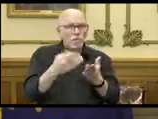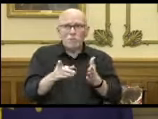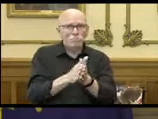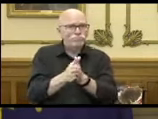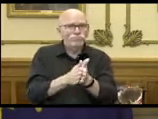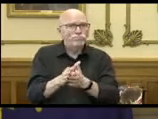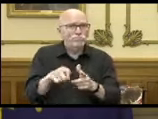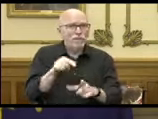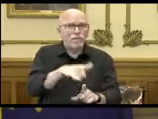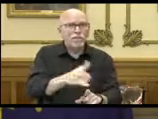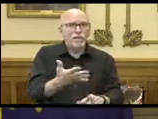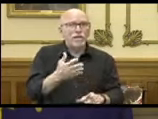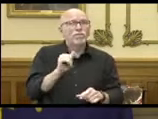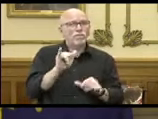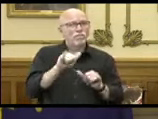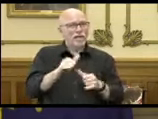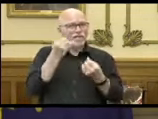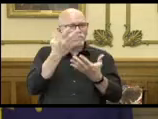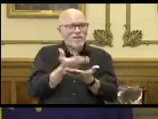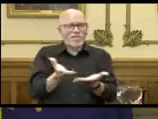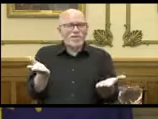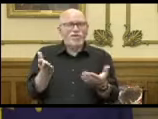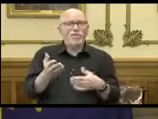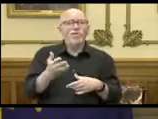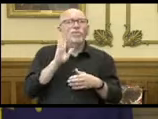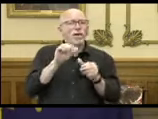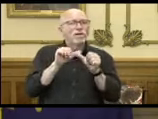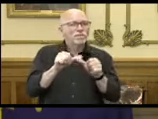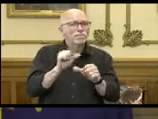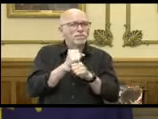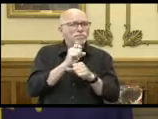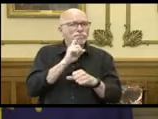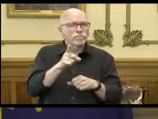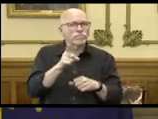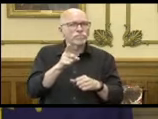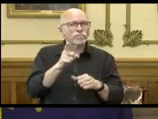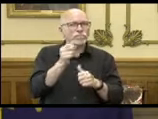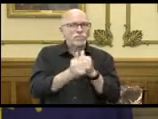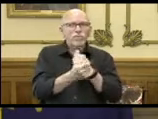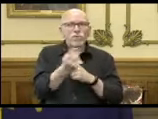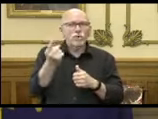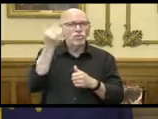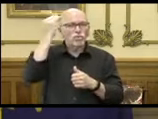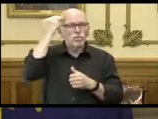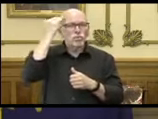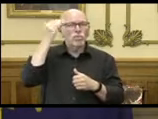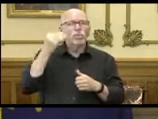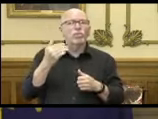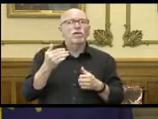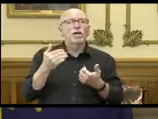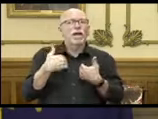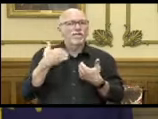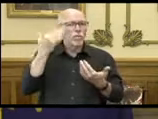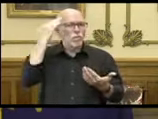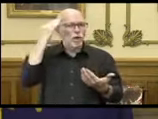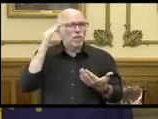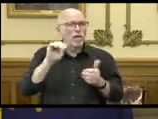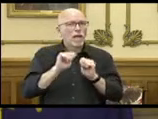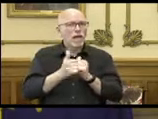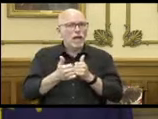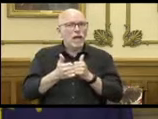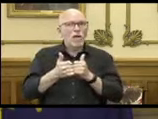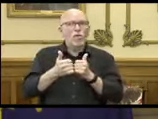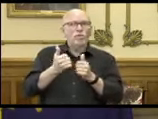So those tools are there. We're going to continue to make sure that everyone knows and has awareness how to